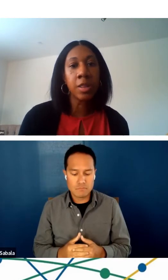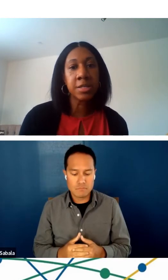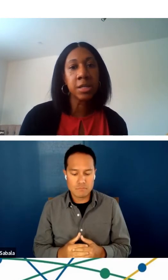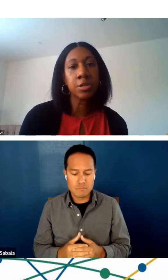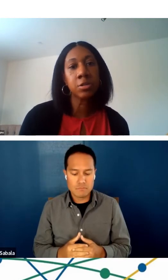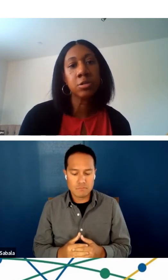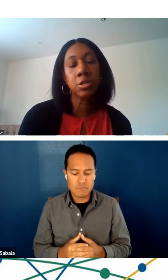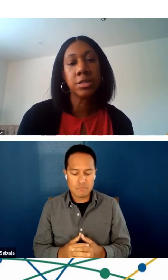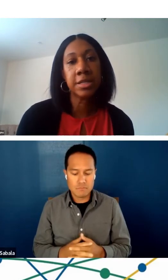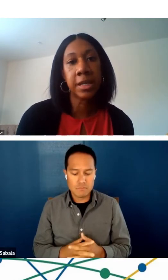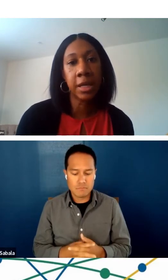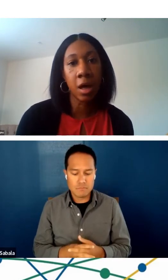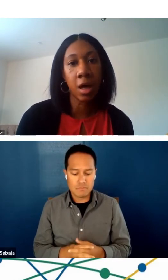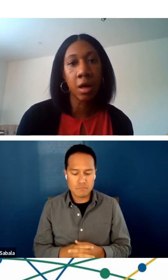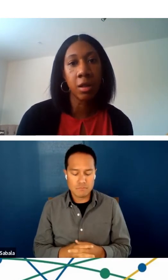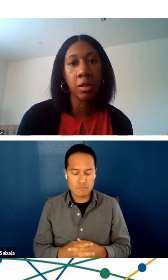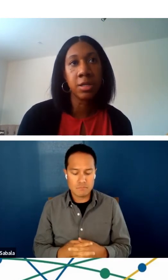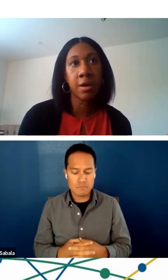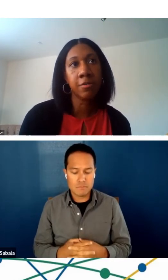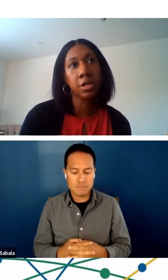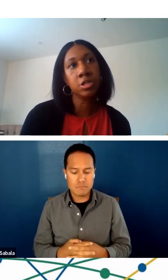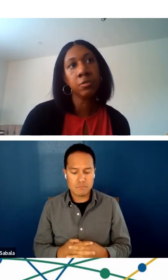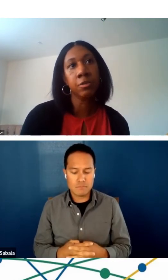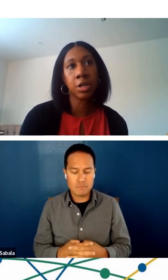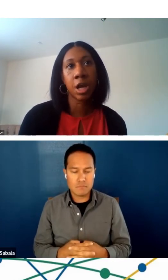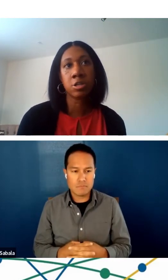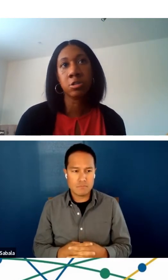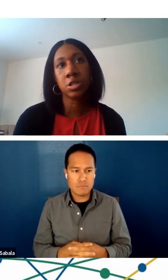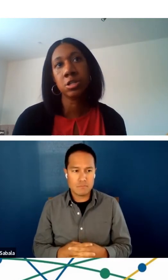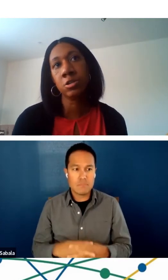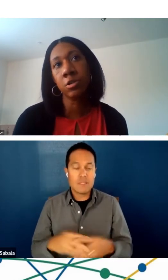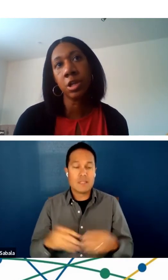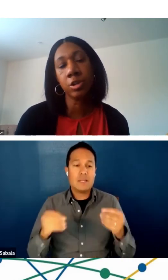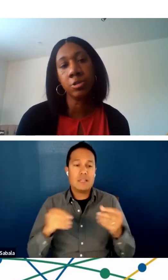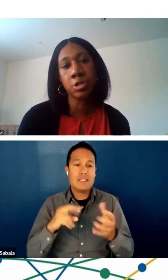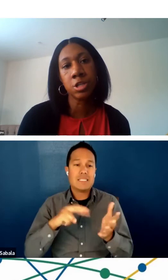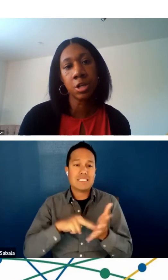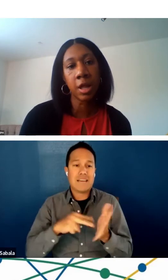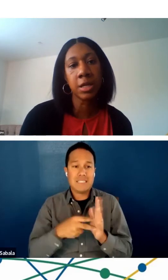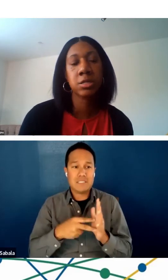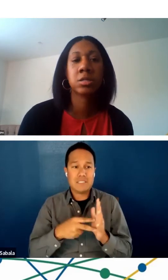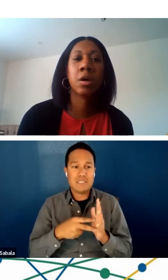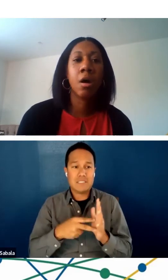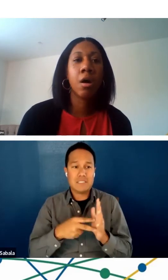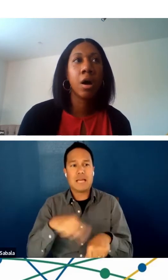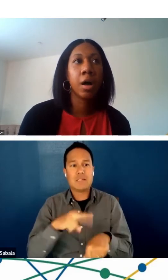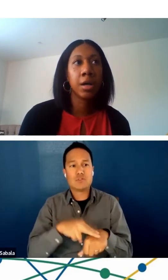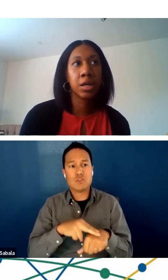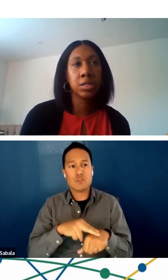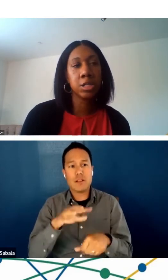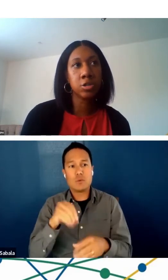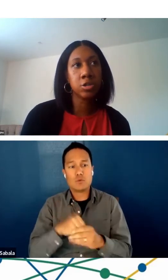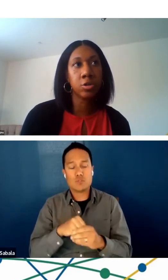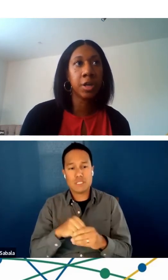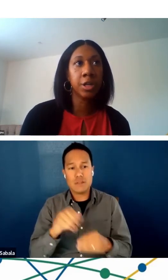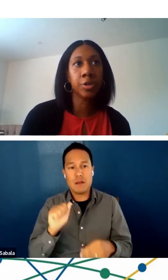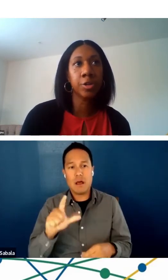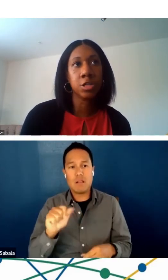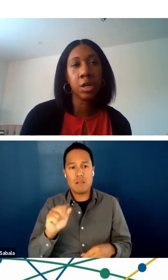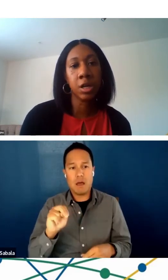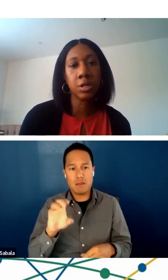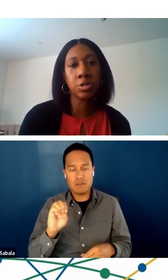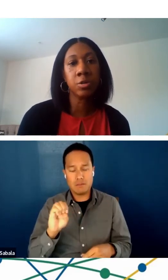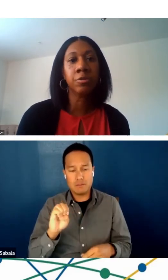So on this slide, you'll just see the definition from the National Digital Inclusion Alliance on digital